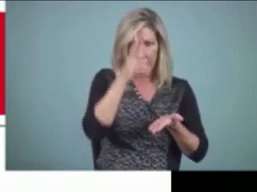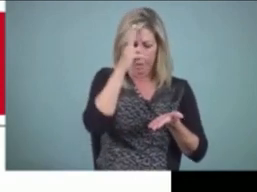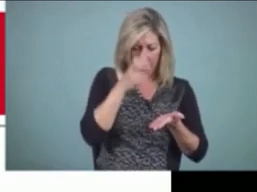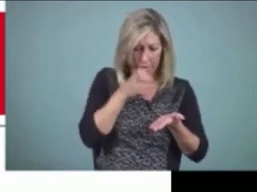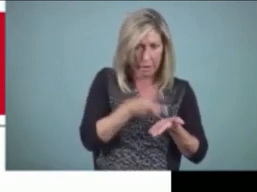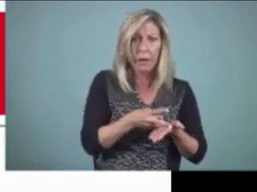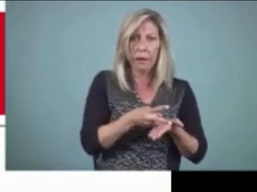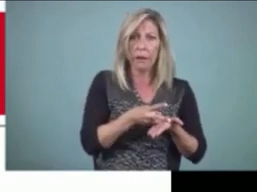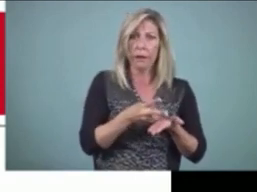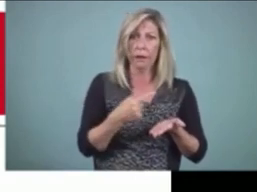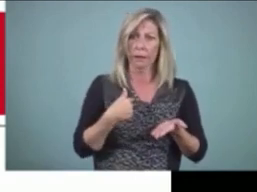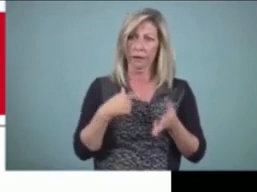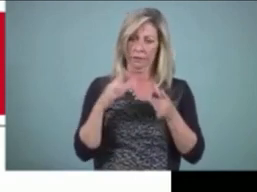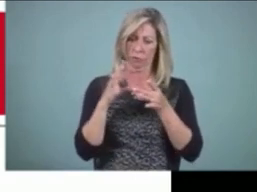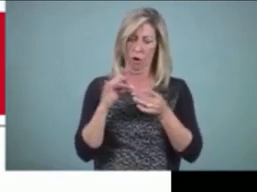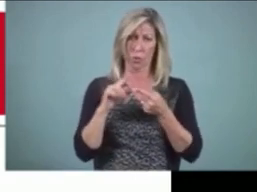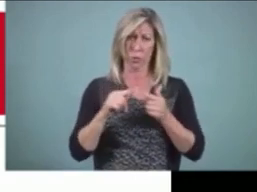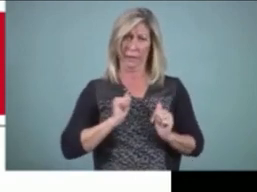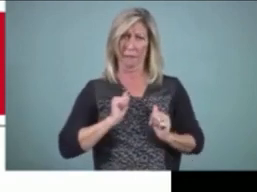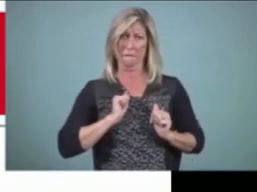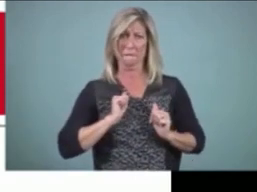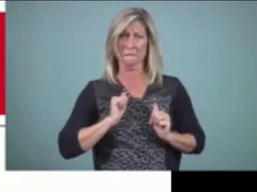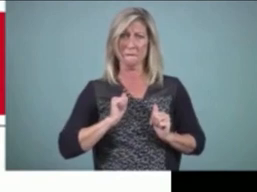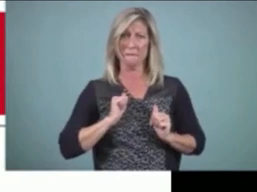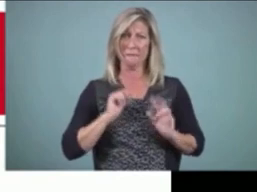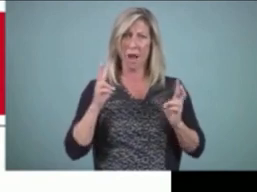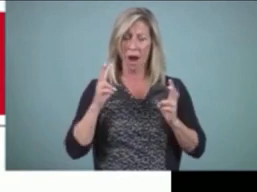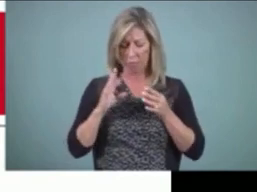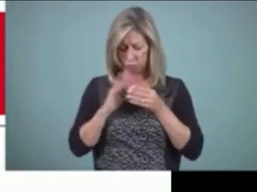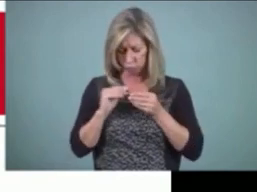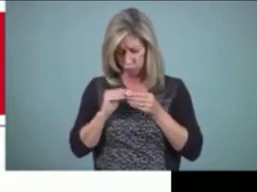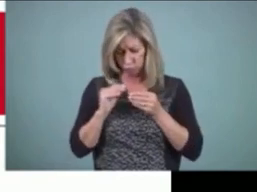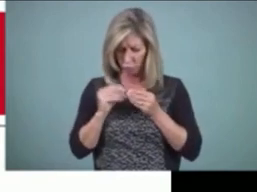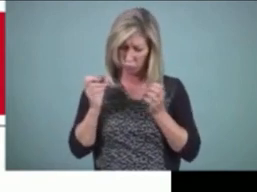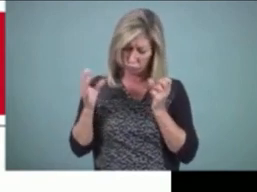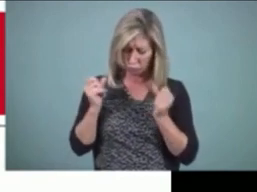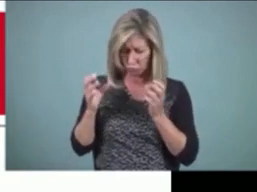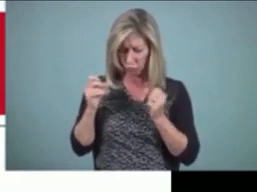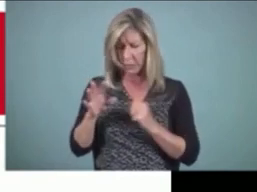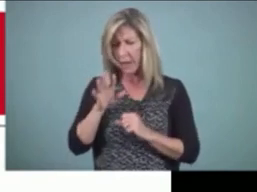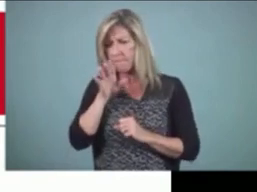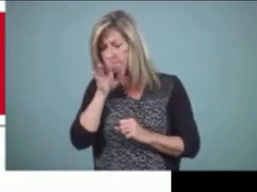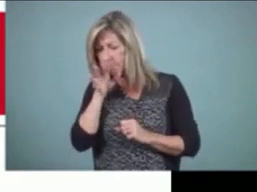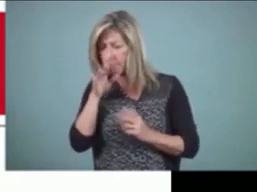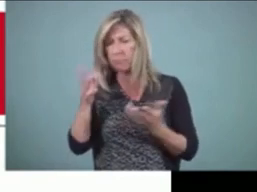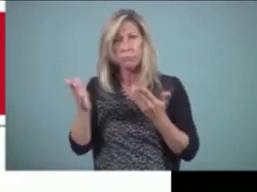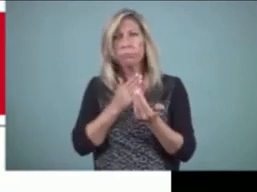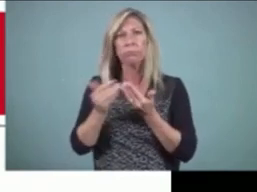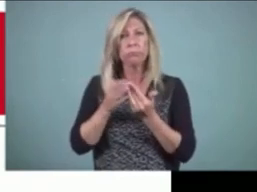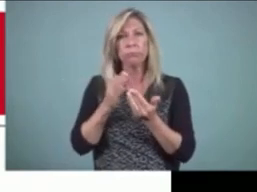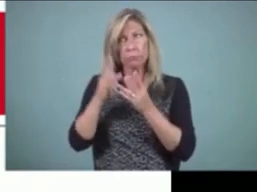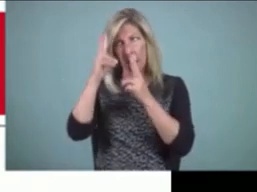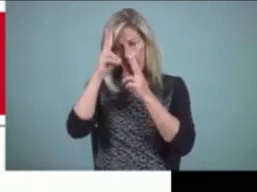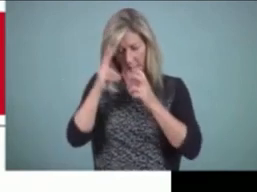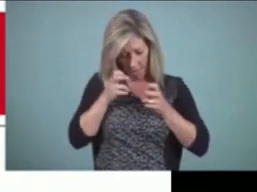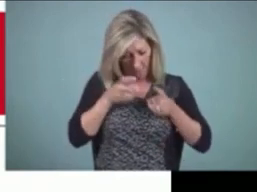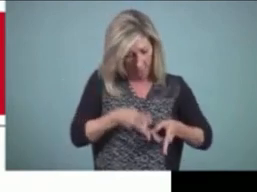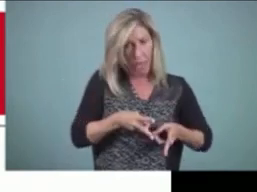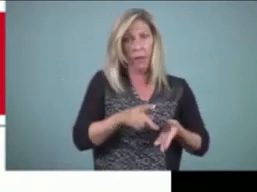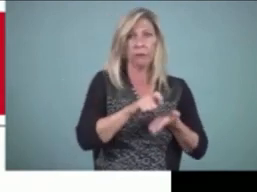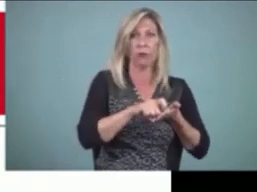talk to yourself, you write down what it is that you're saying to yourself in your head. You're dictating to yourself.